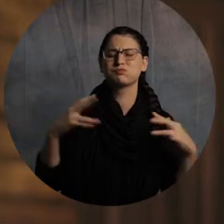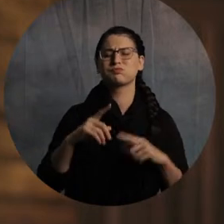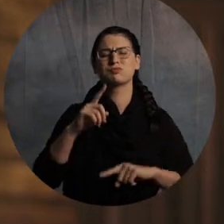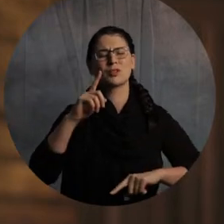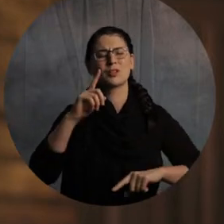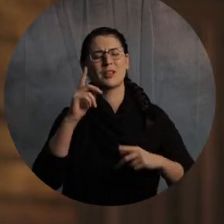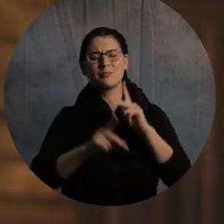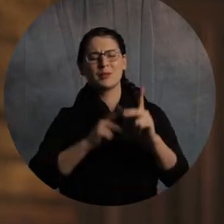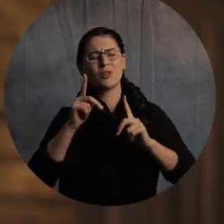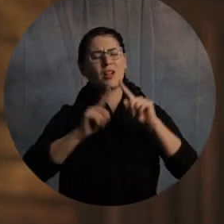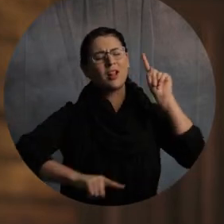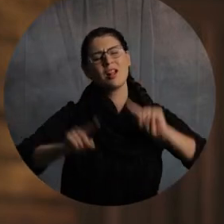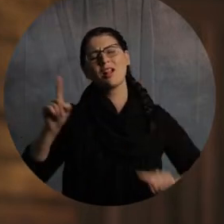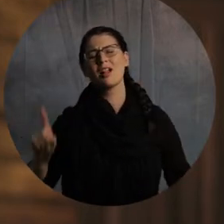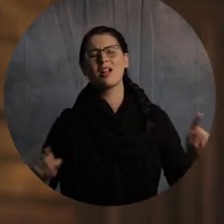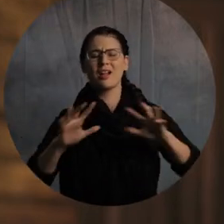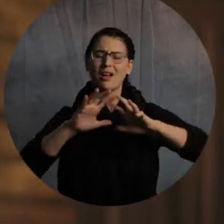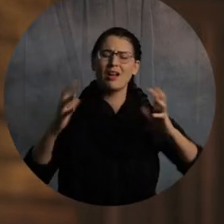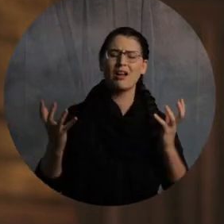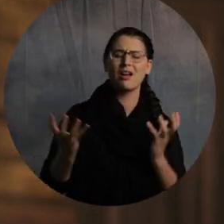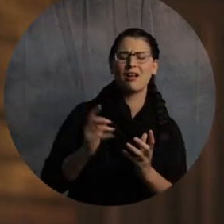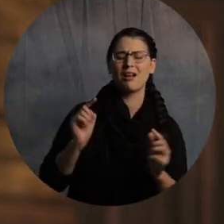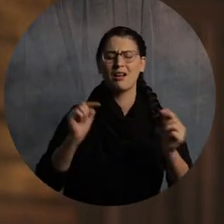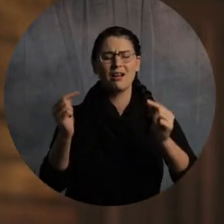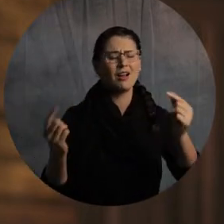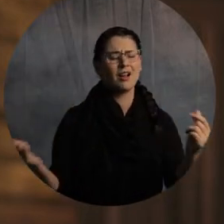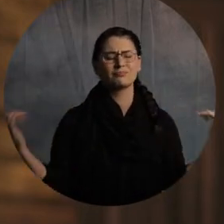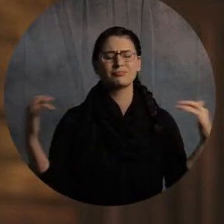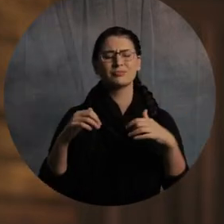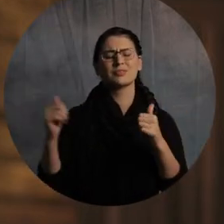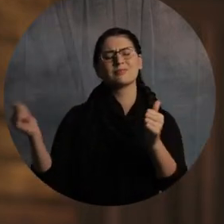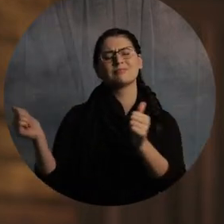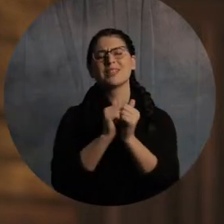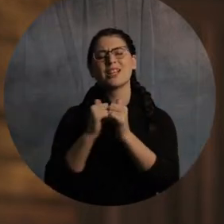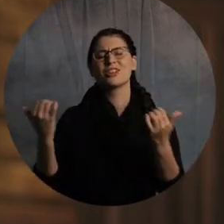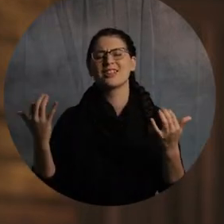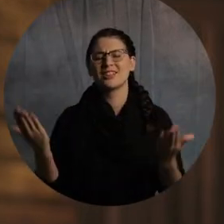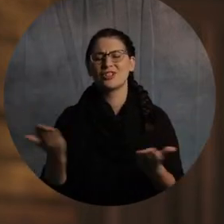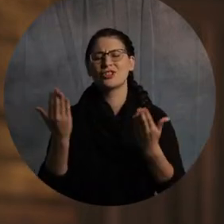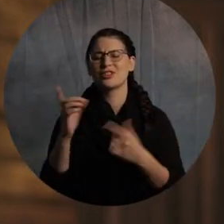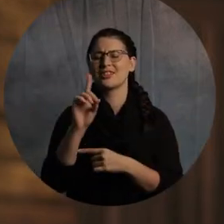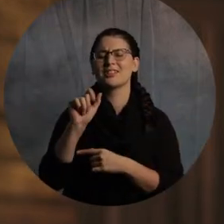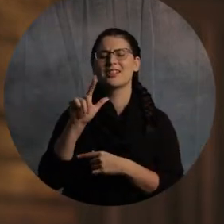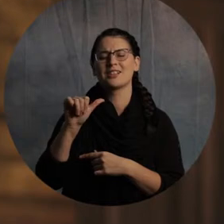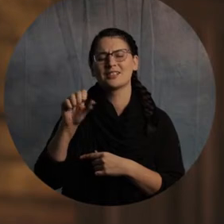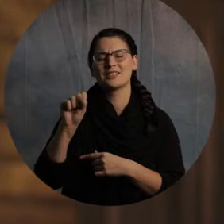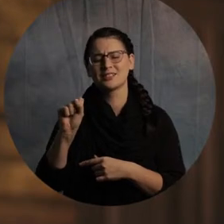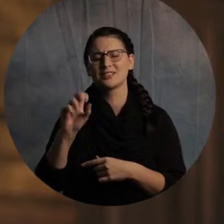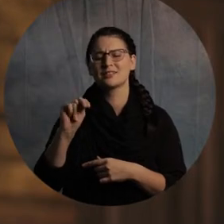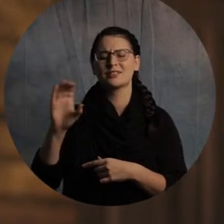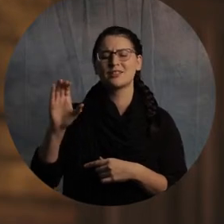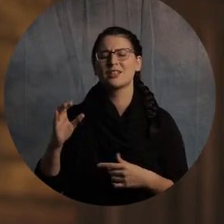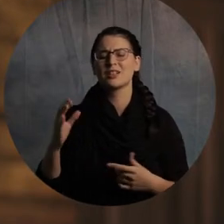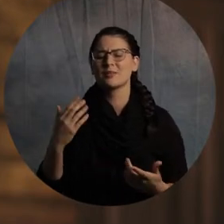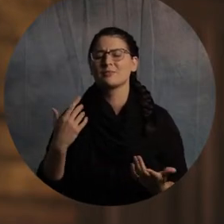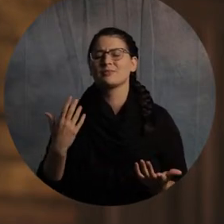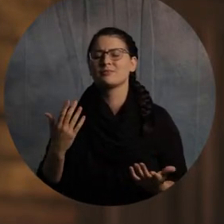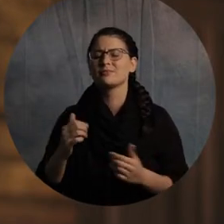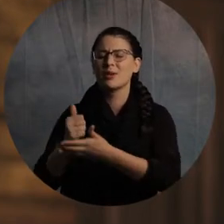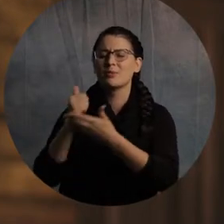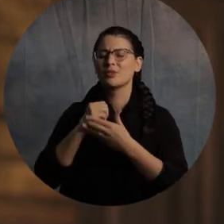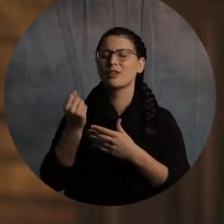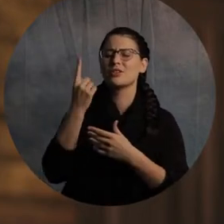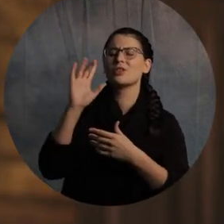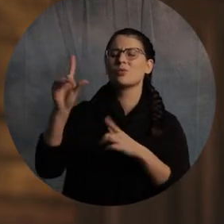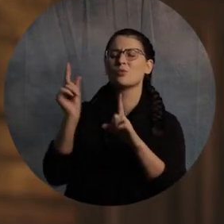Dallas, North Carolina. God, I ask that you'll just open our eyes to your truth, help us to understand your Word deeper.